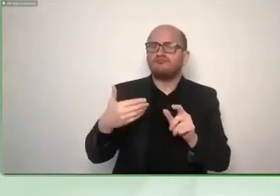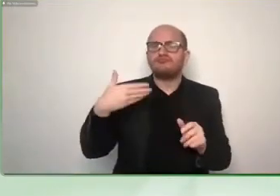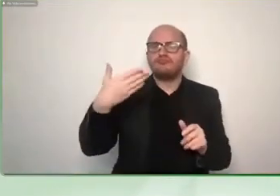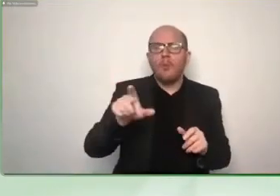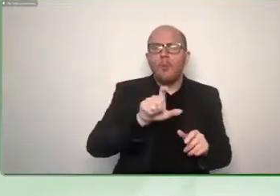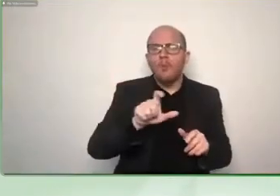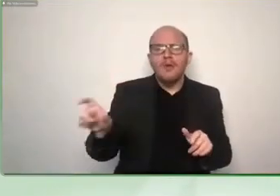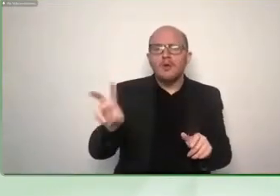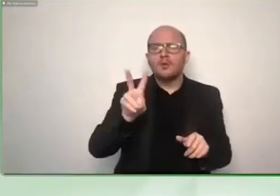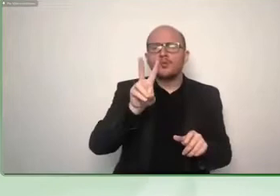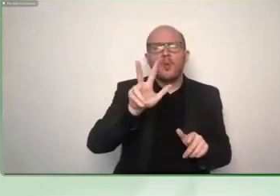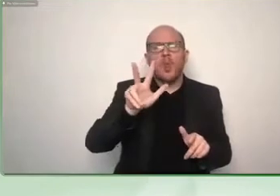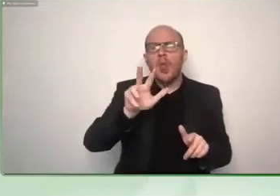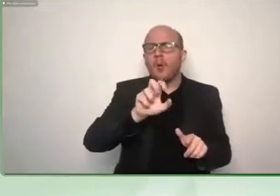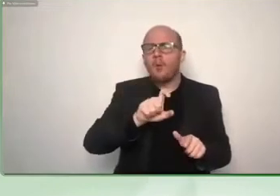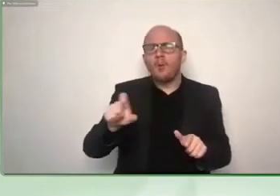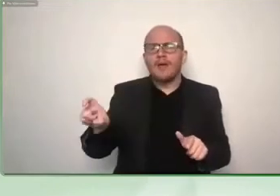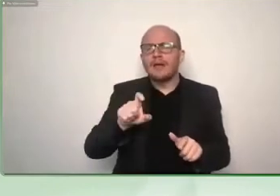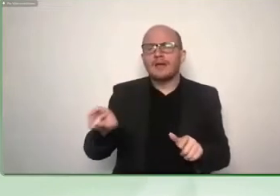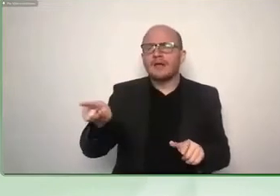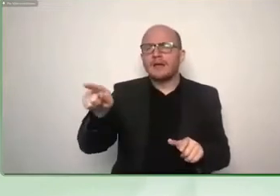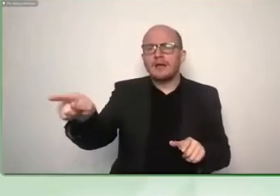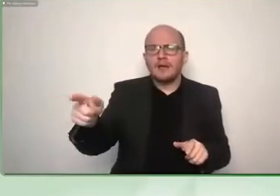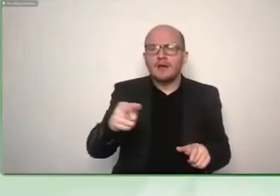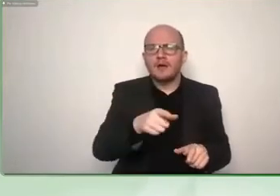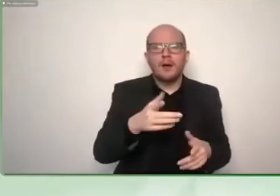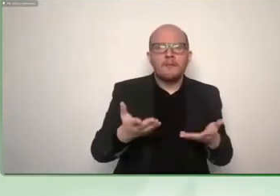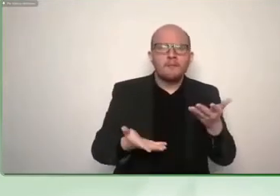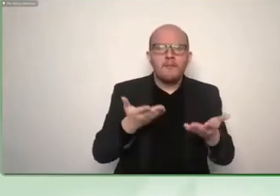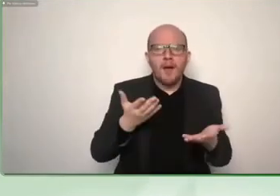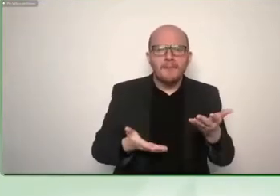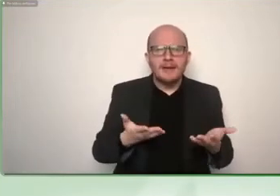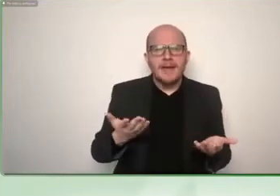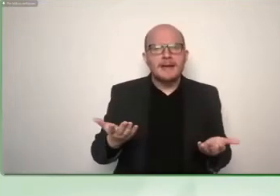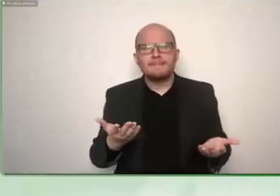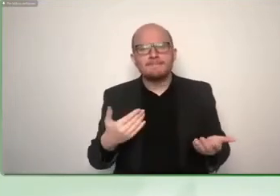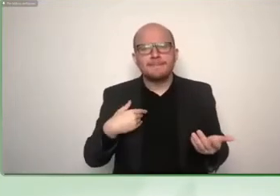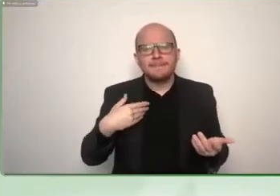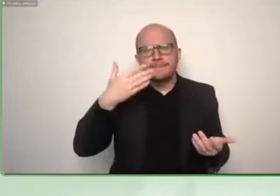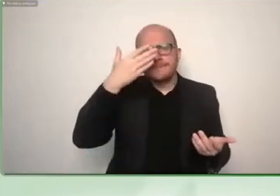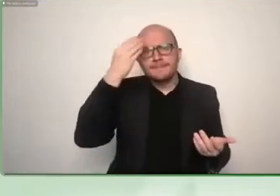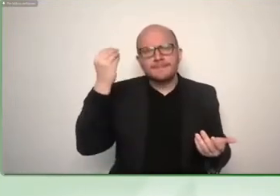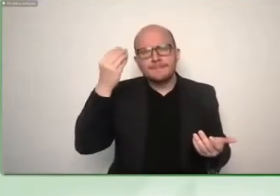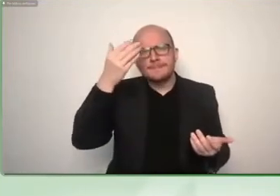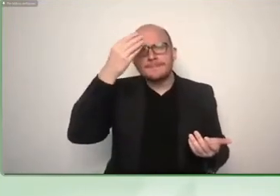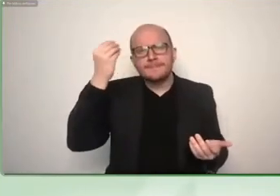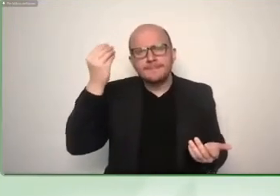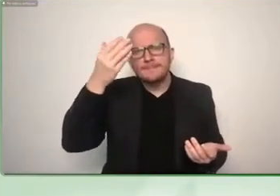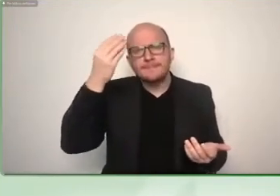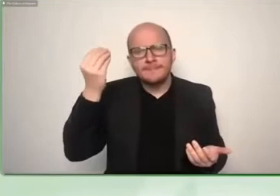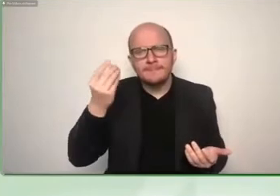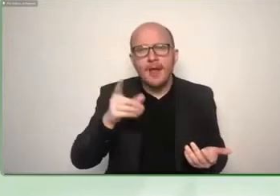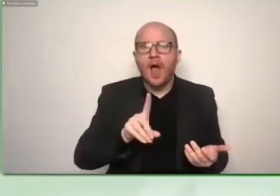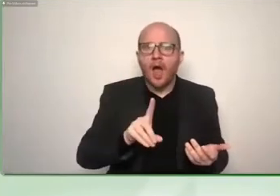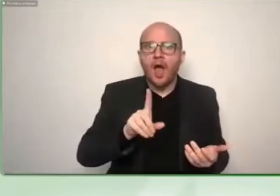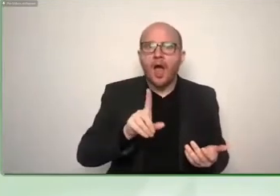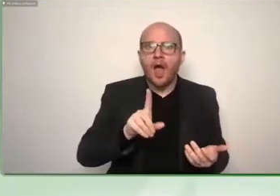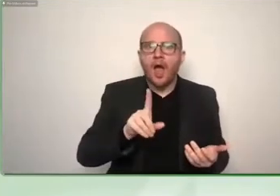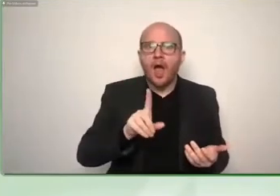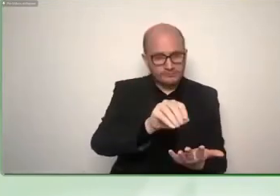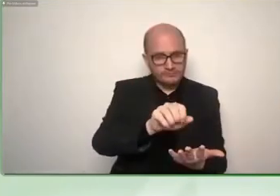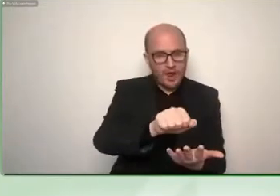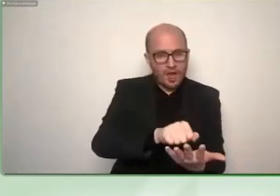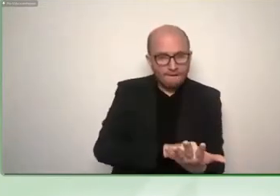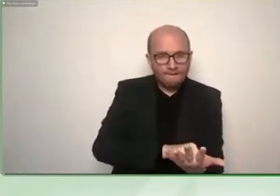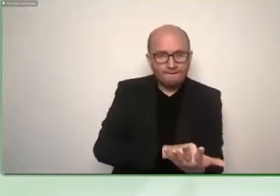and o but if i wear the glove you will remember ah the lines are the strokes and